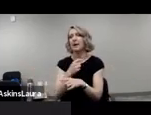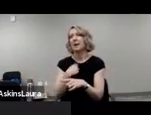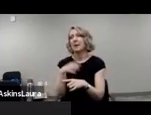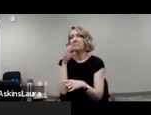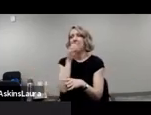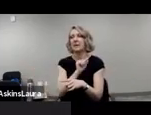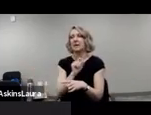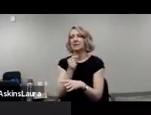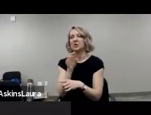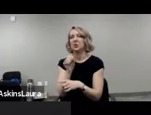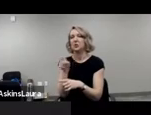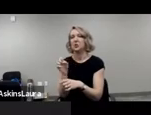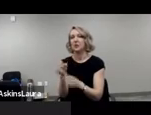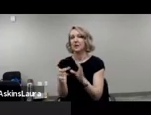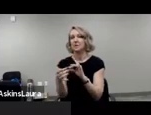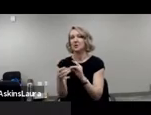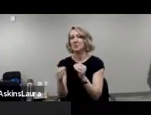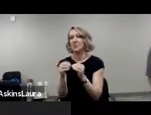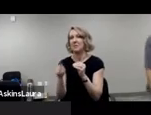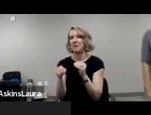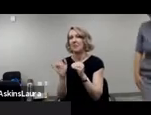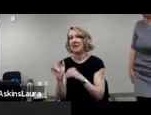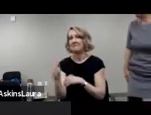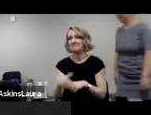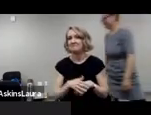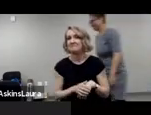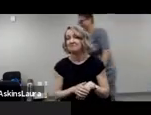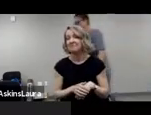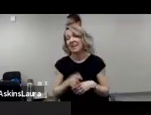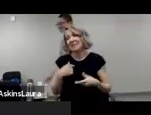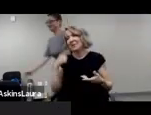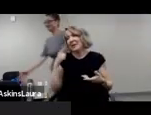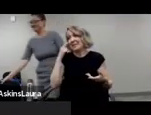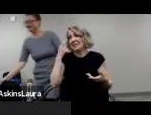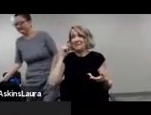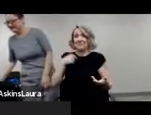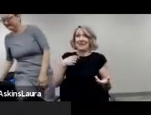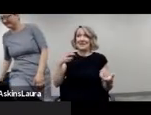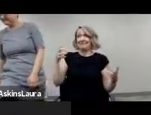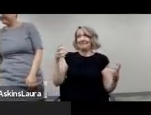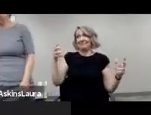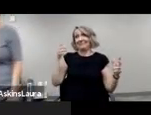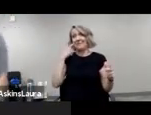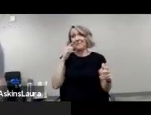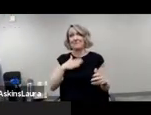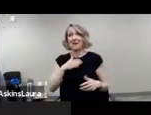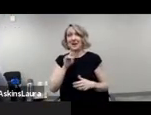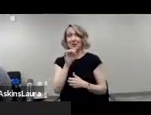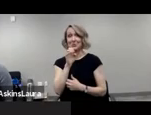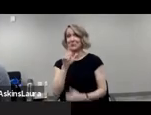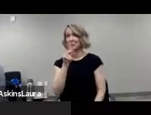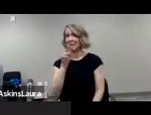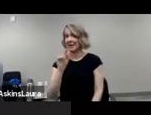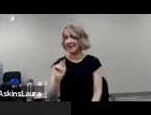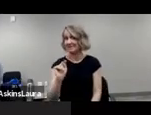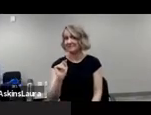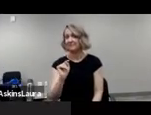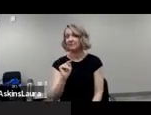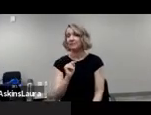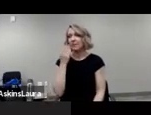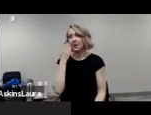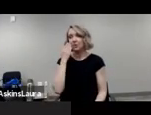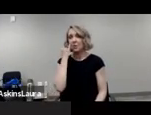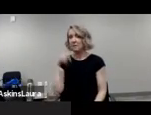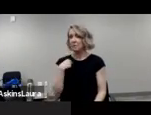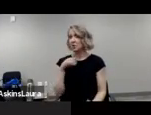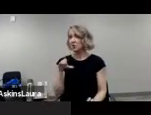if she comes back. So I'm kind of wrapped up on what my toolkit covered. I'm not sure